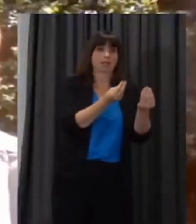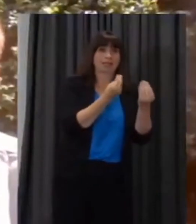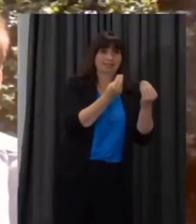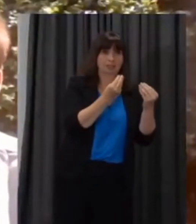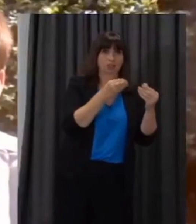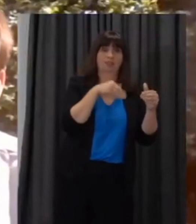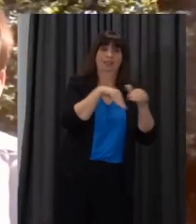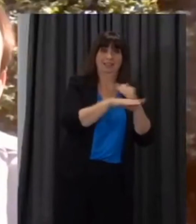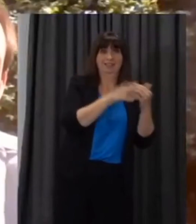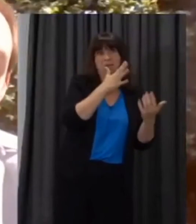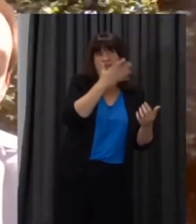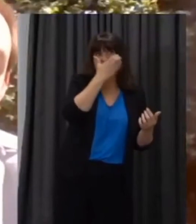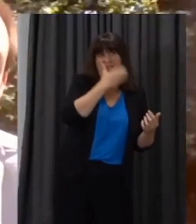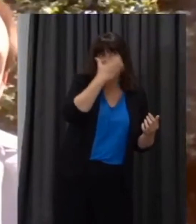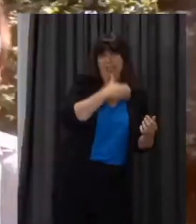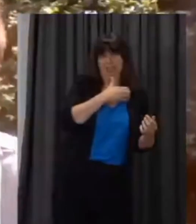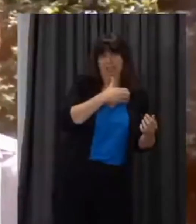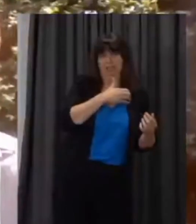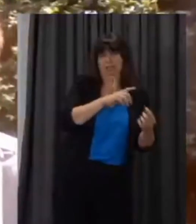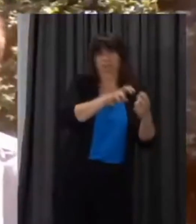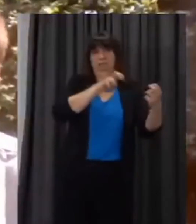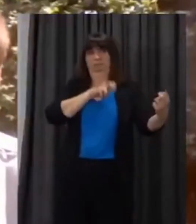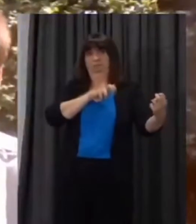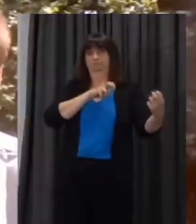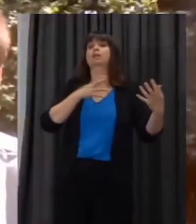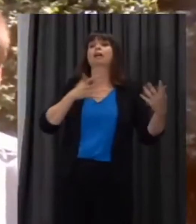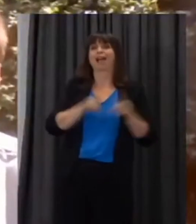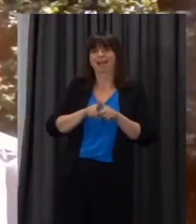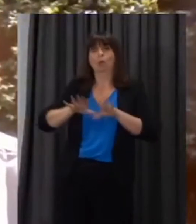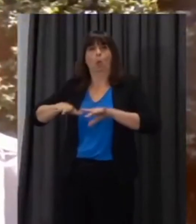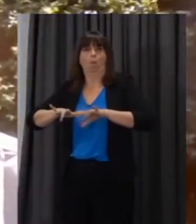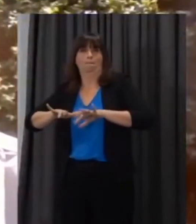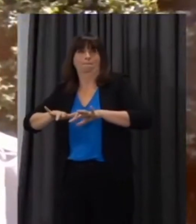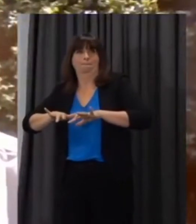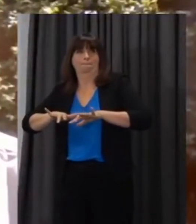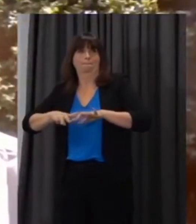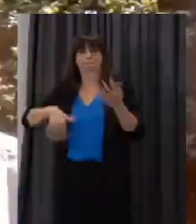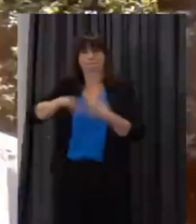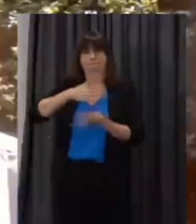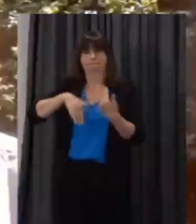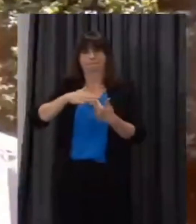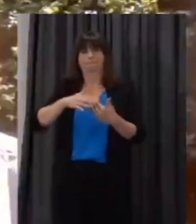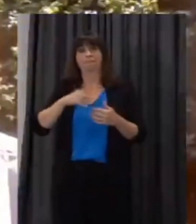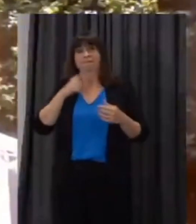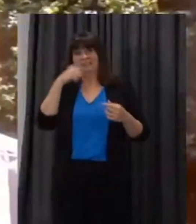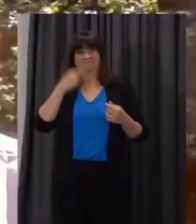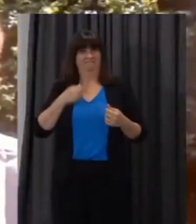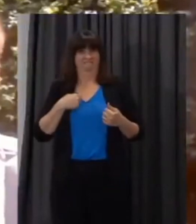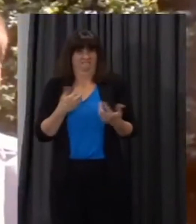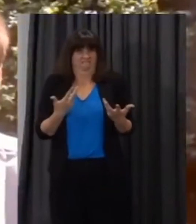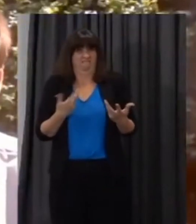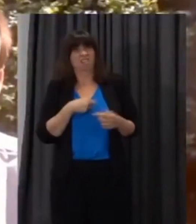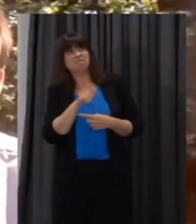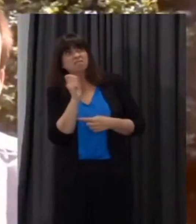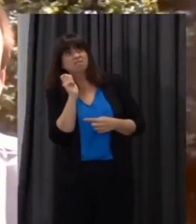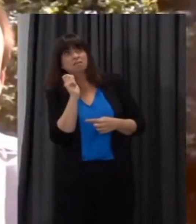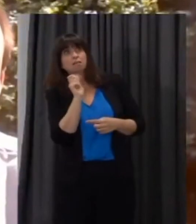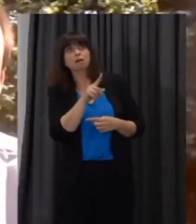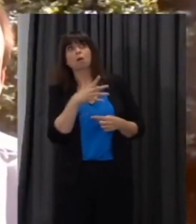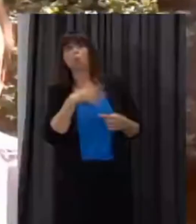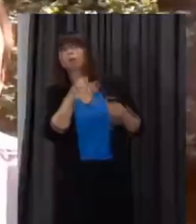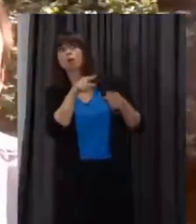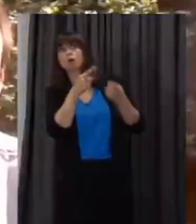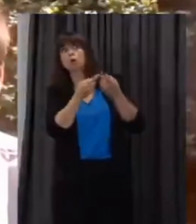students um either currently at welsh universities or applying to russia universities will be wondering will they be